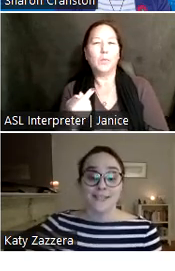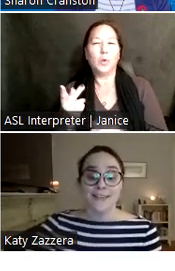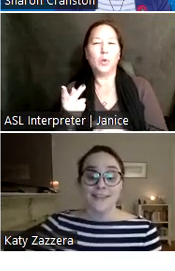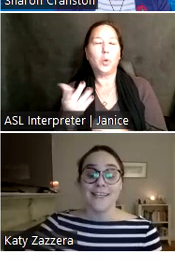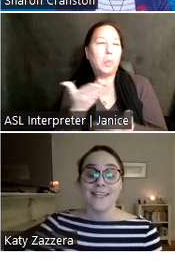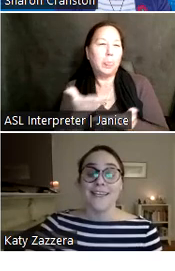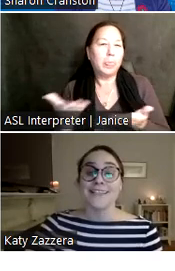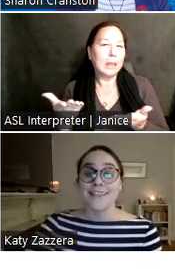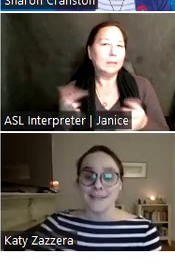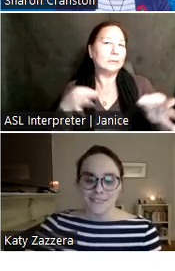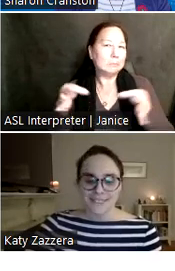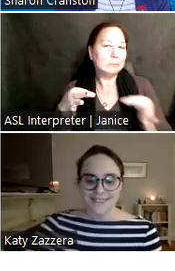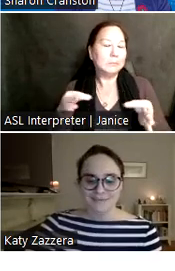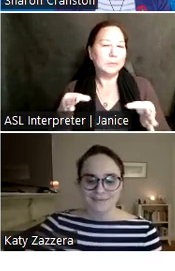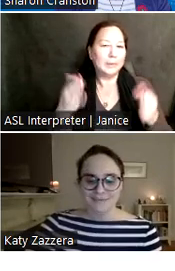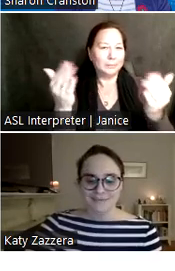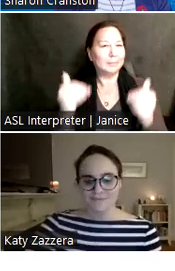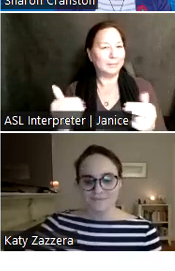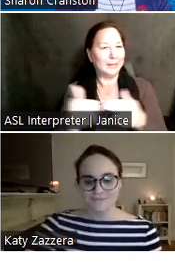started. Next slide, please.